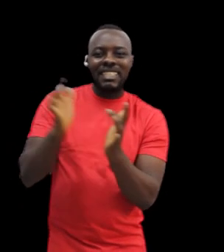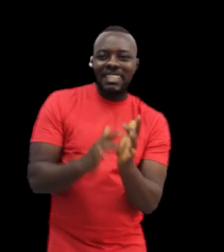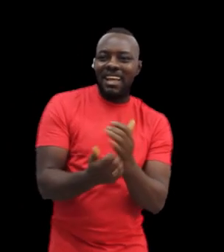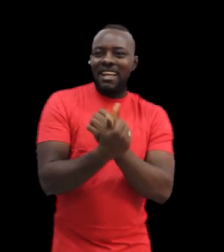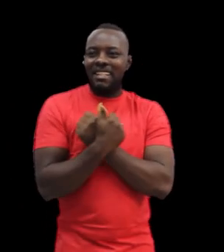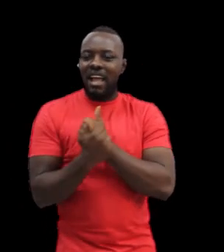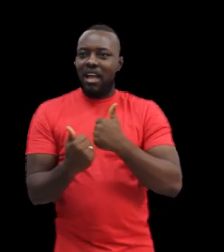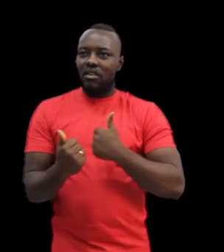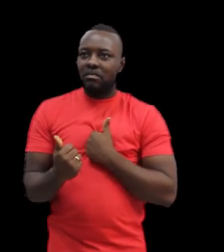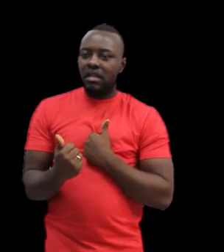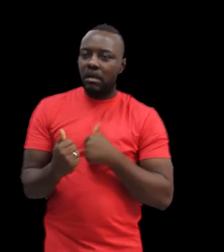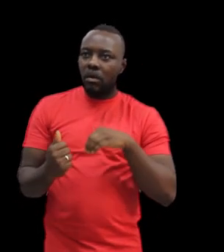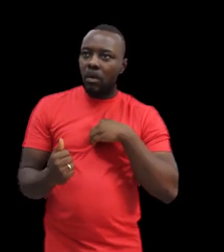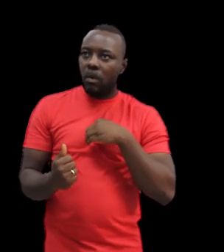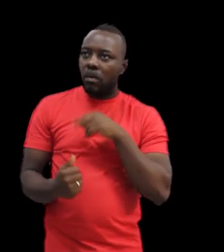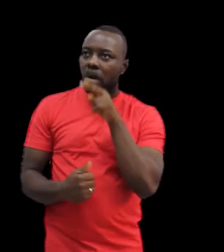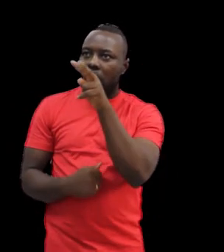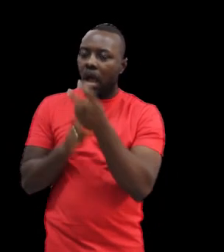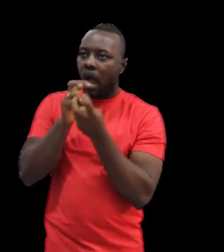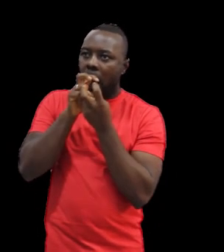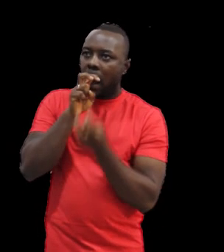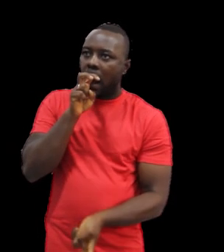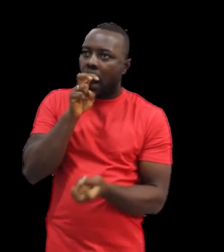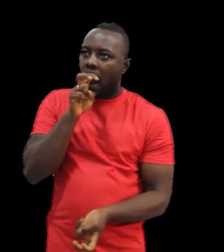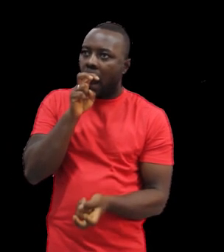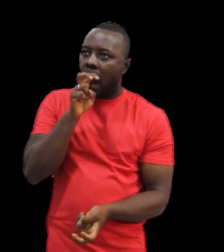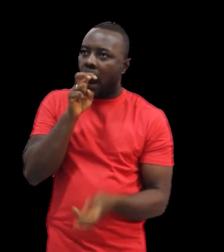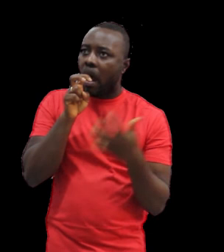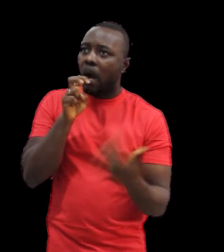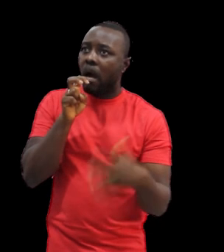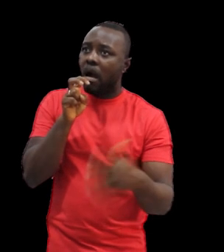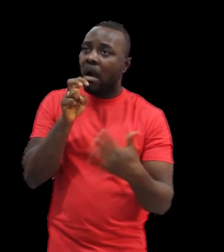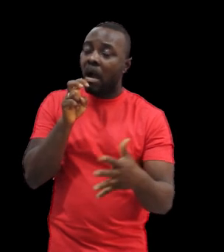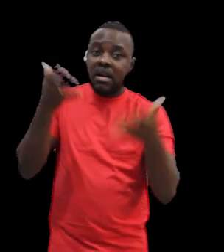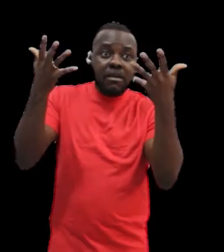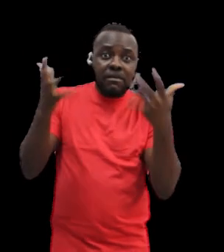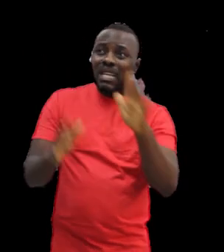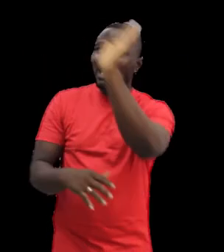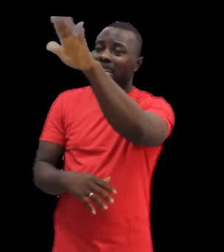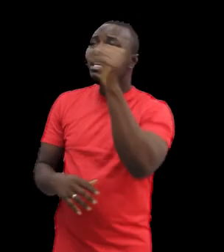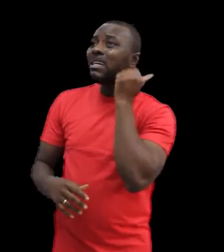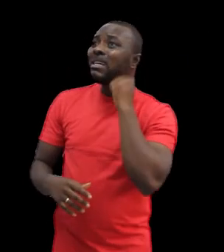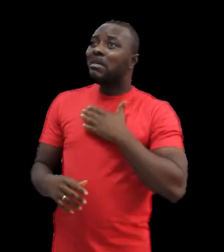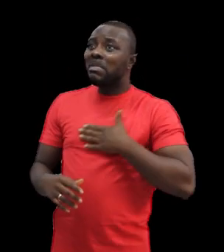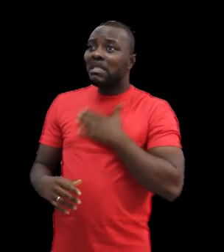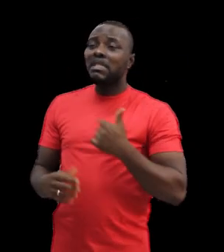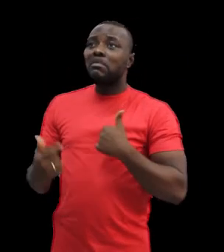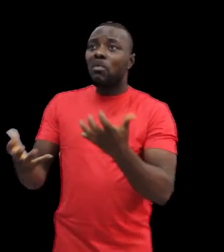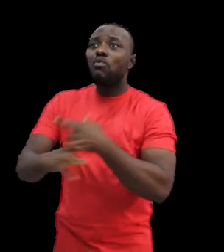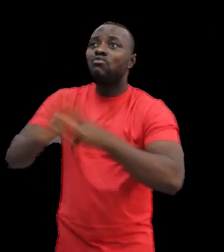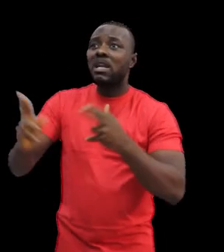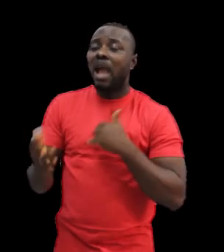I was so fascinated by the manual rendition that I promptly agreed to be part of the Deaf and Dump